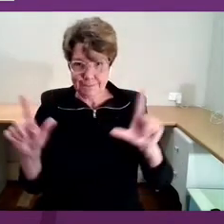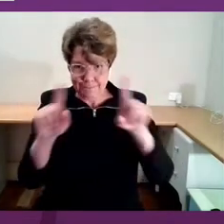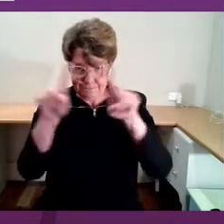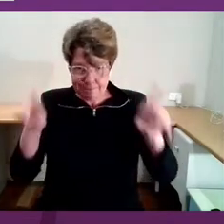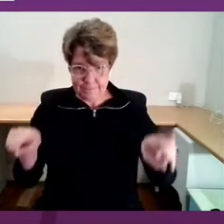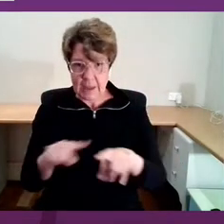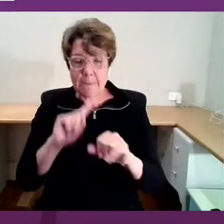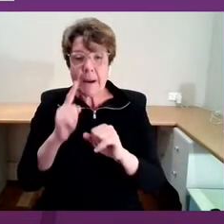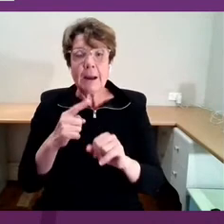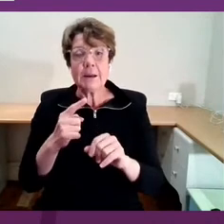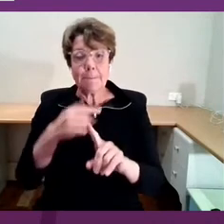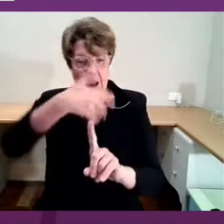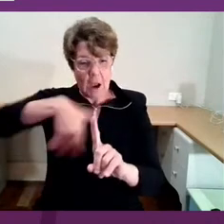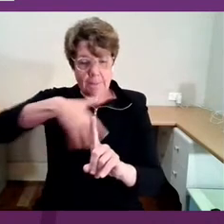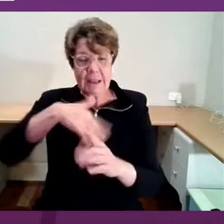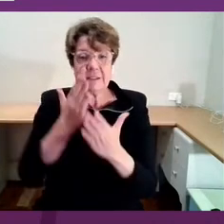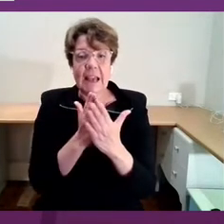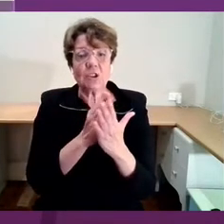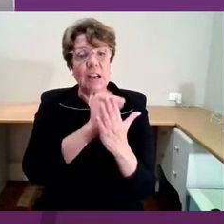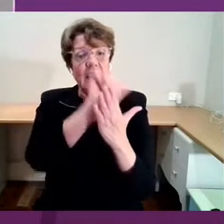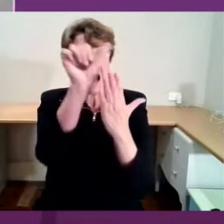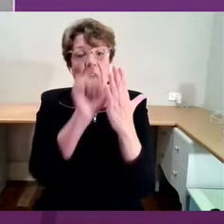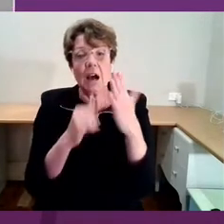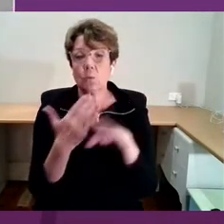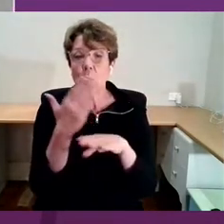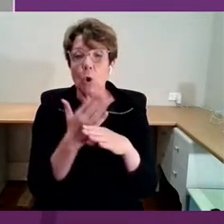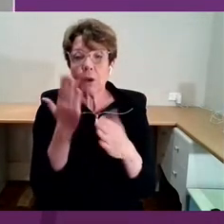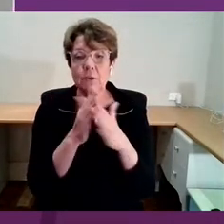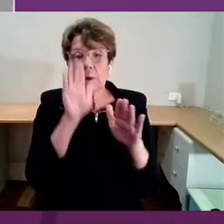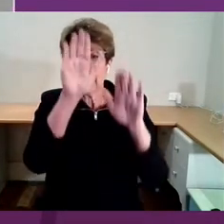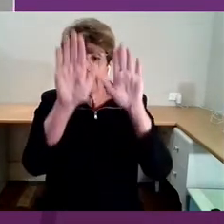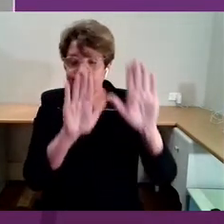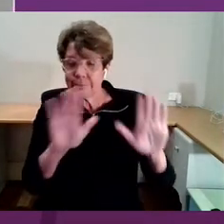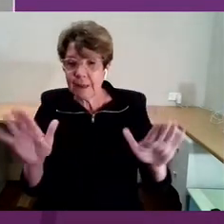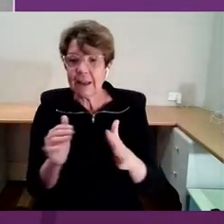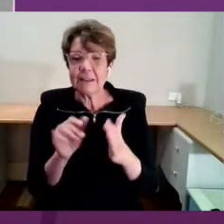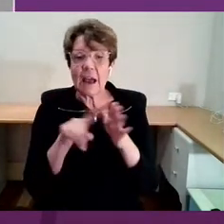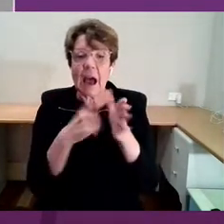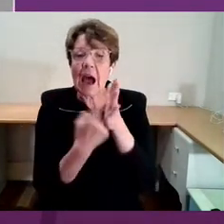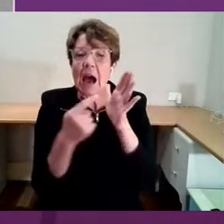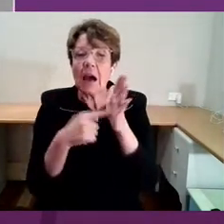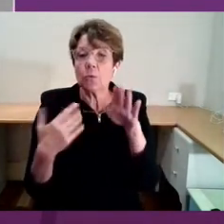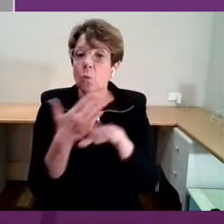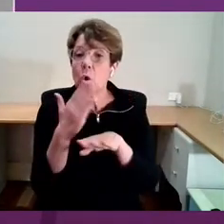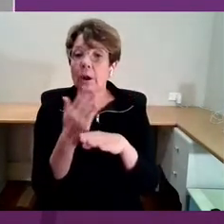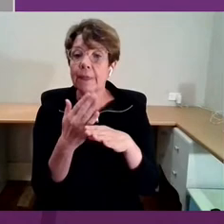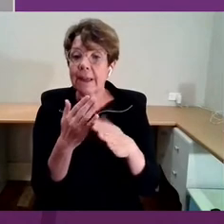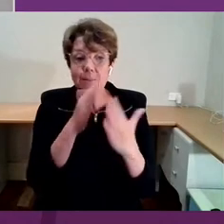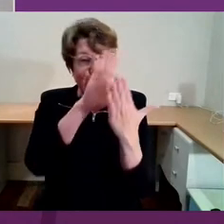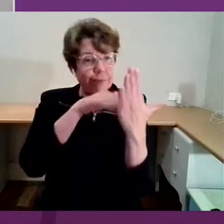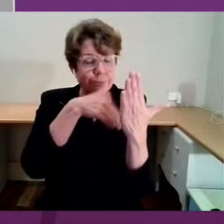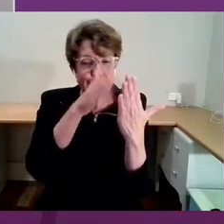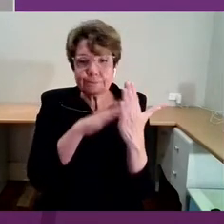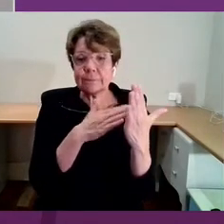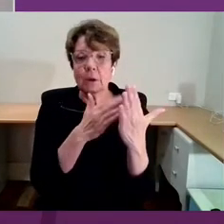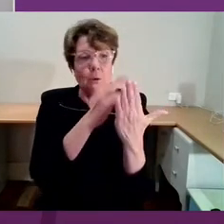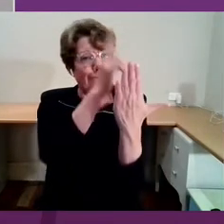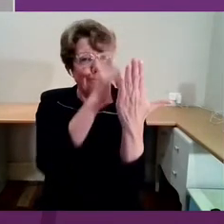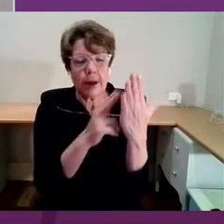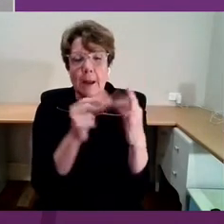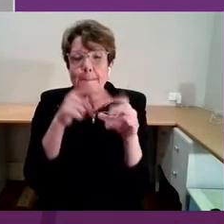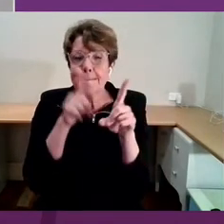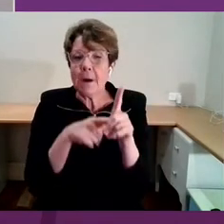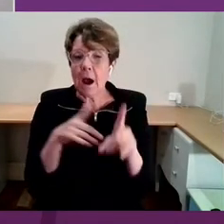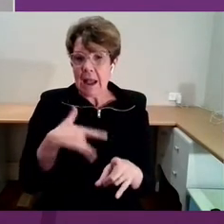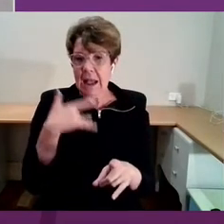such artwork adorns all parts of our Commission. It is artwork which has been done by those with the lived reality of mental